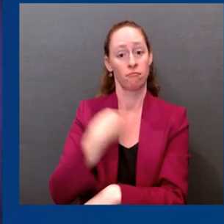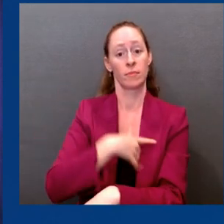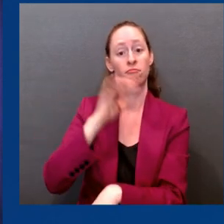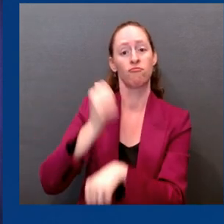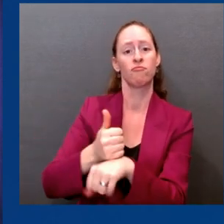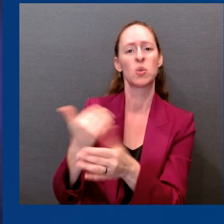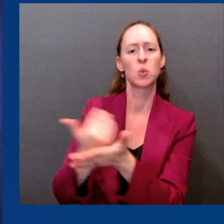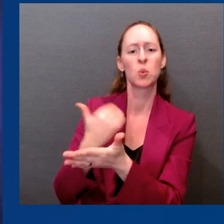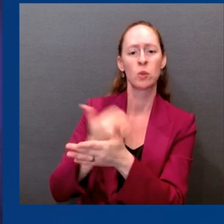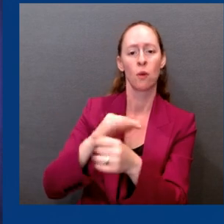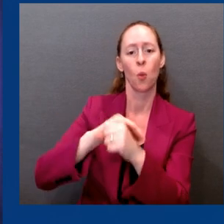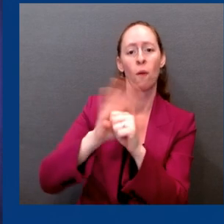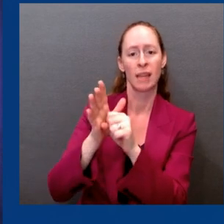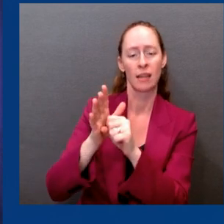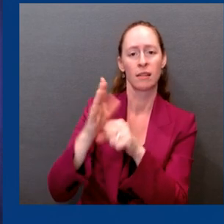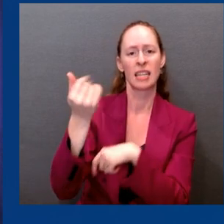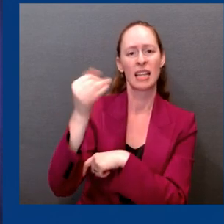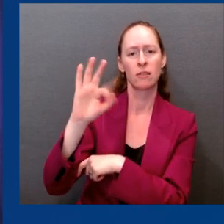trusted voices.